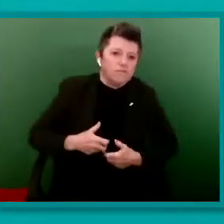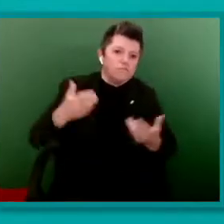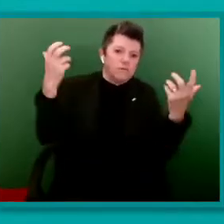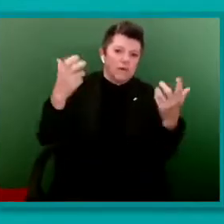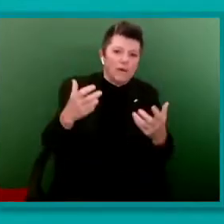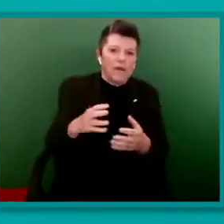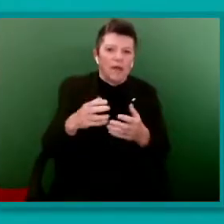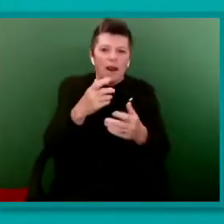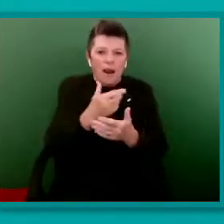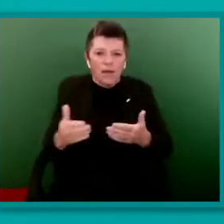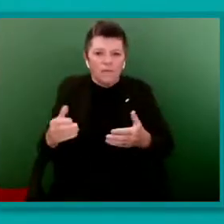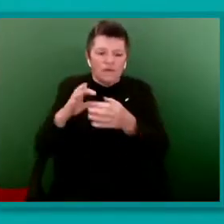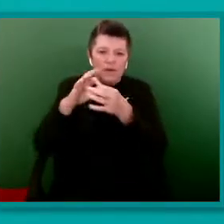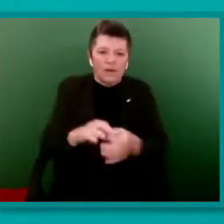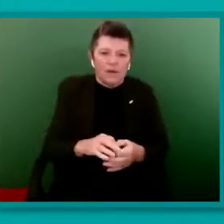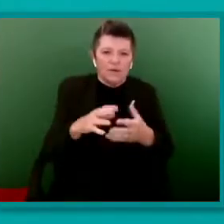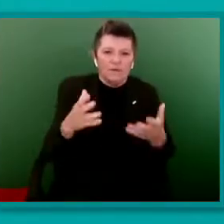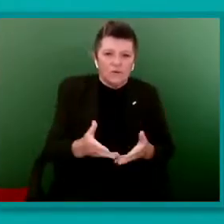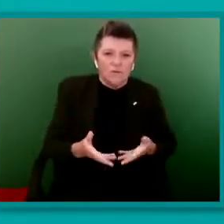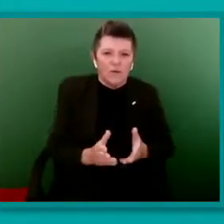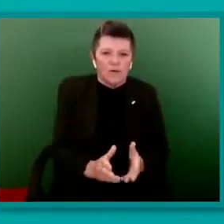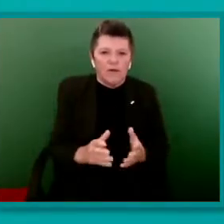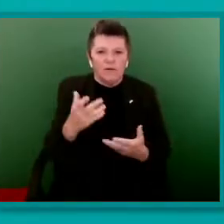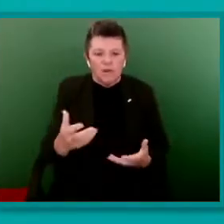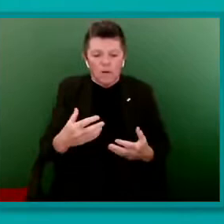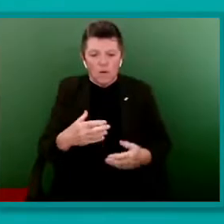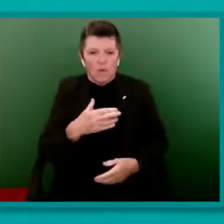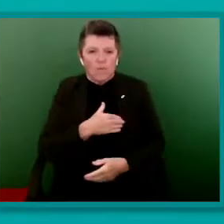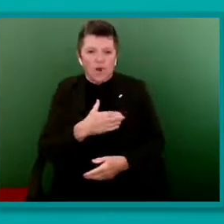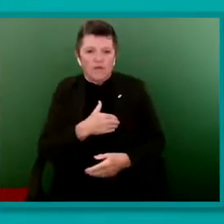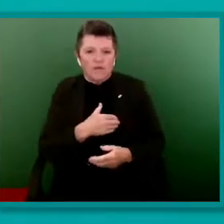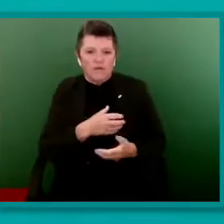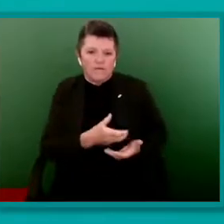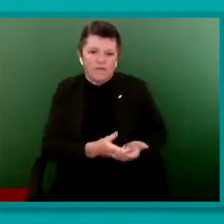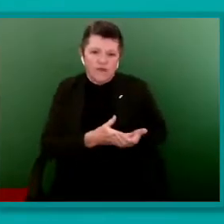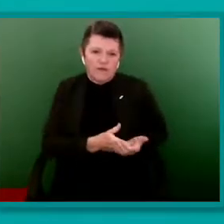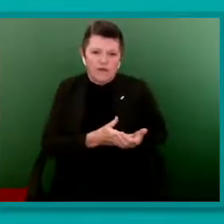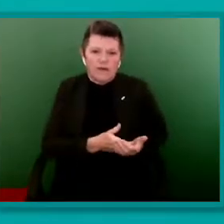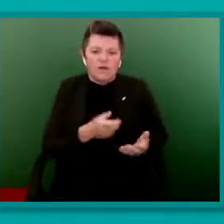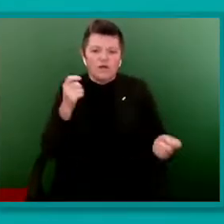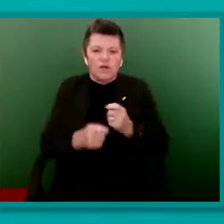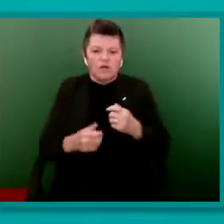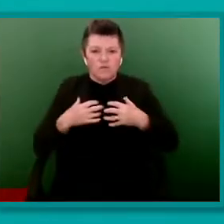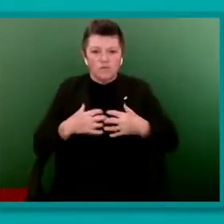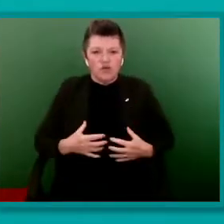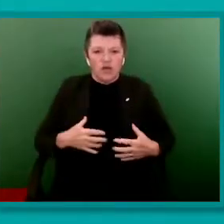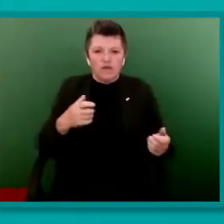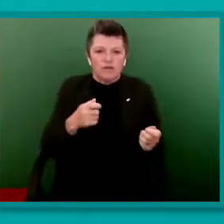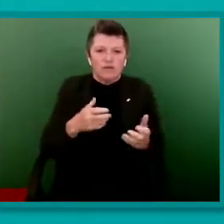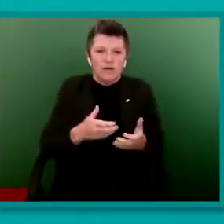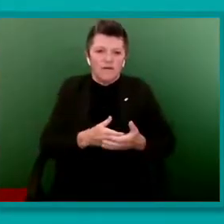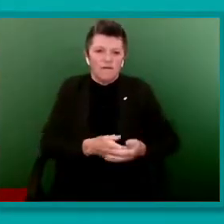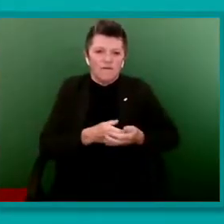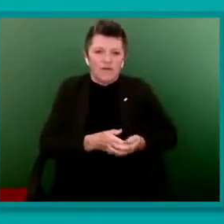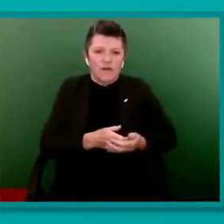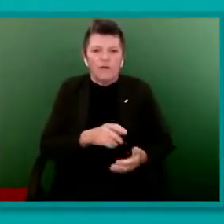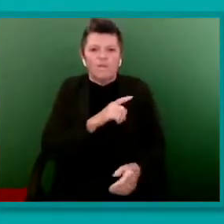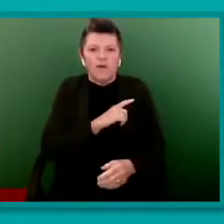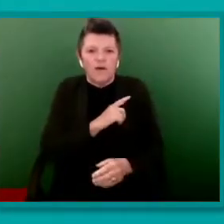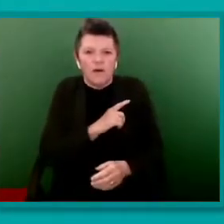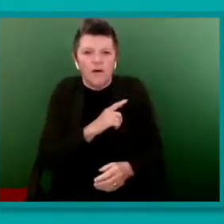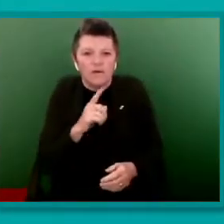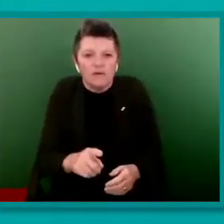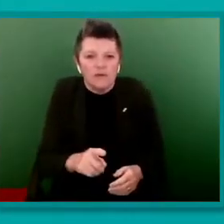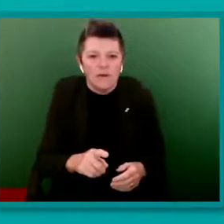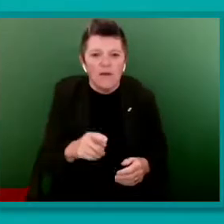to chest-feeding, unquote, because of a Brighton maternity trust had the temerity to start using gender